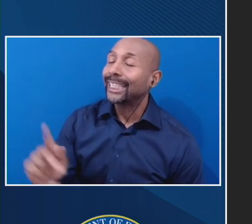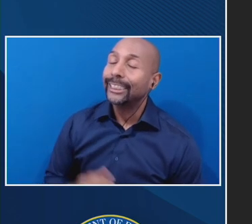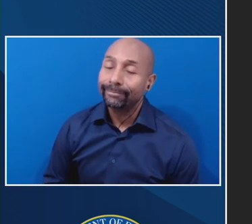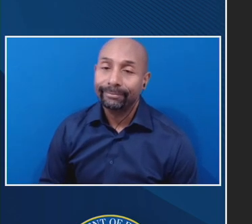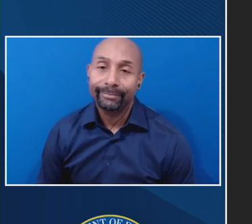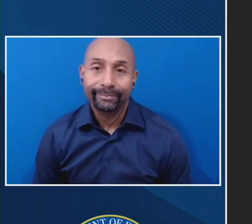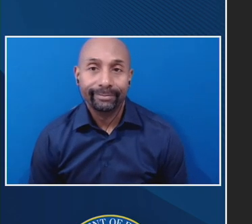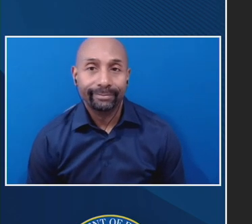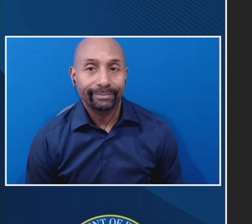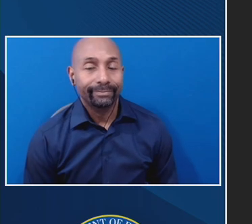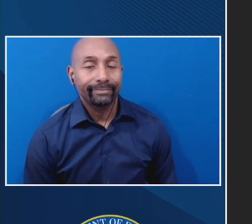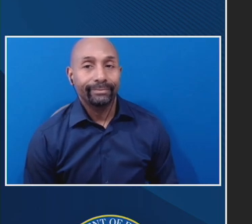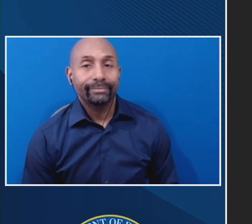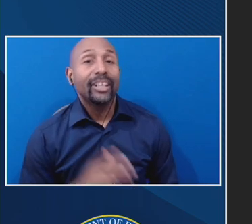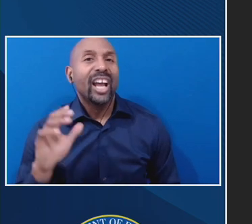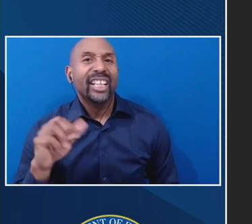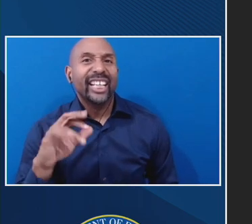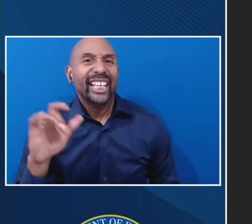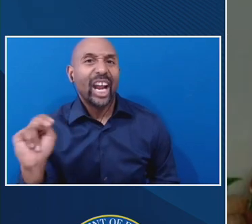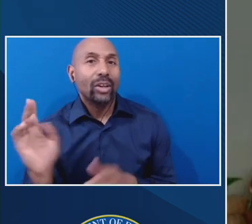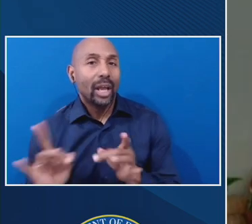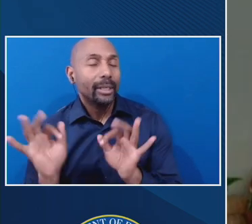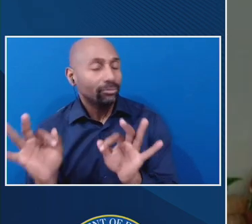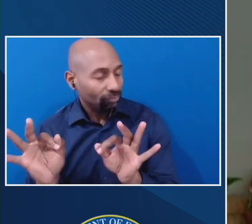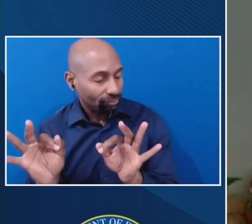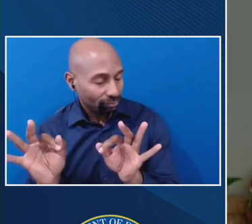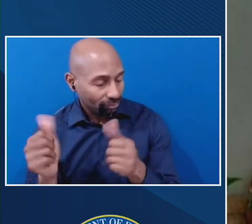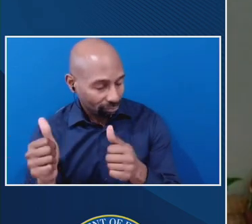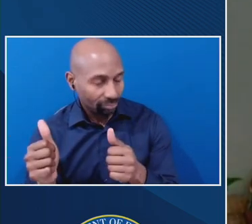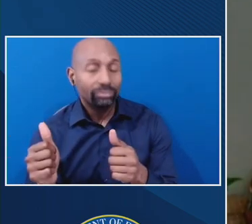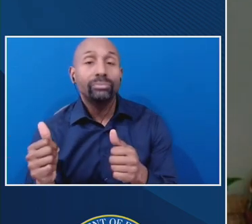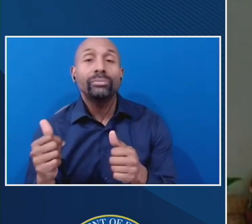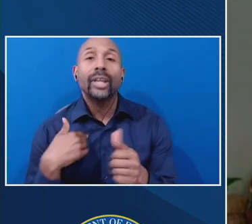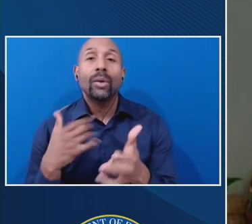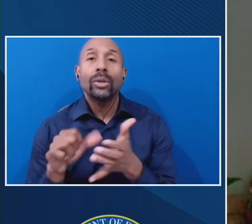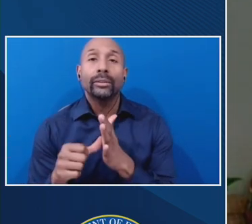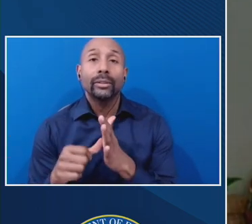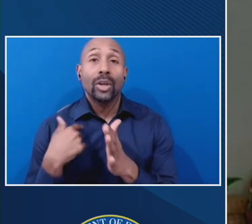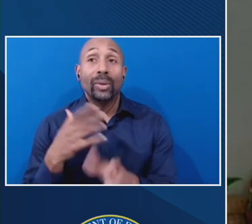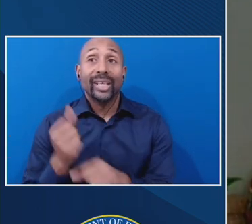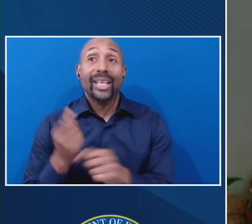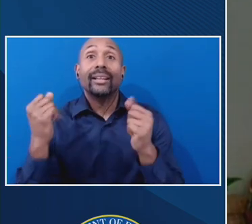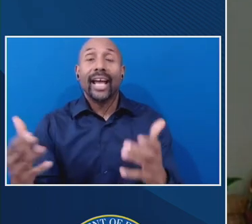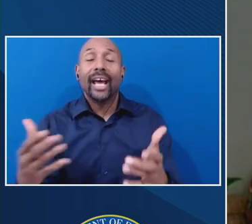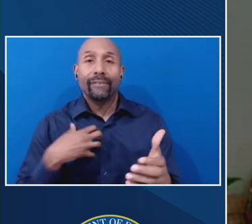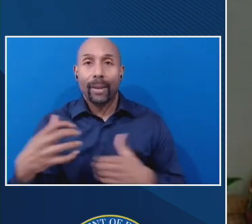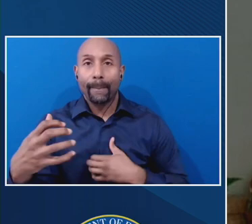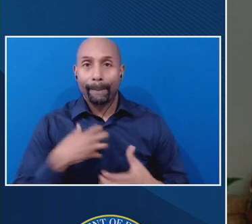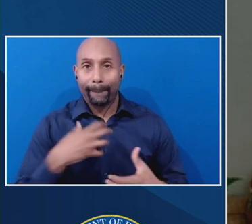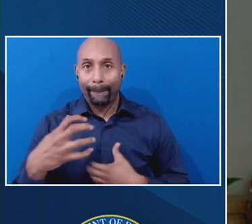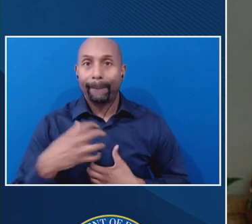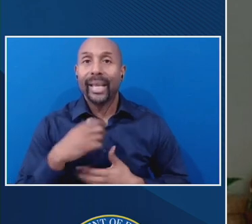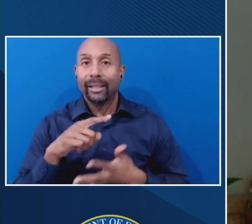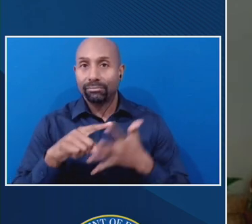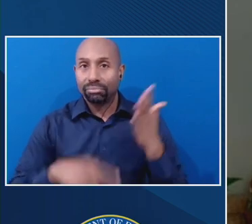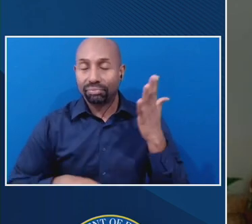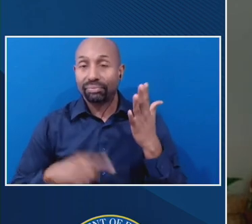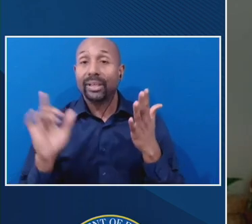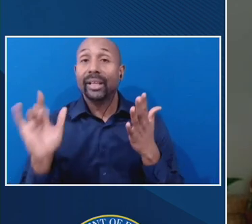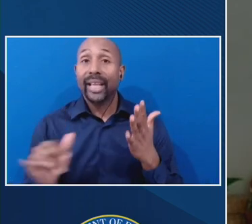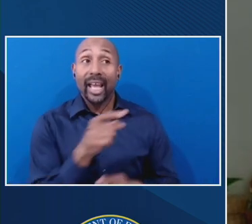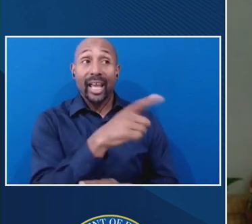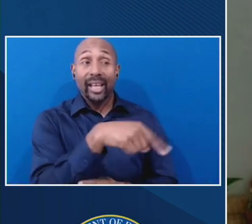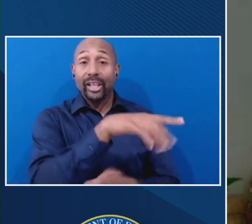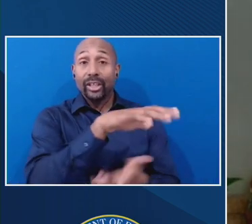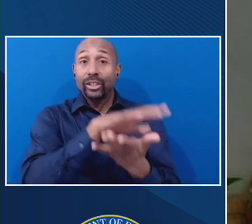Barak? Karol said it well. I'll just reiterate that we do get a lot of complaints that, um, schools are essentially